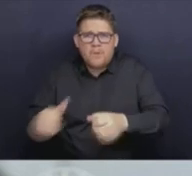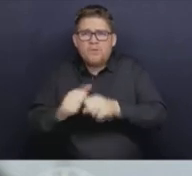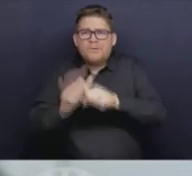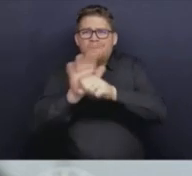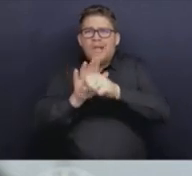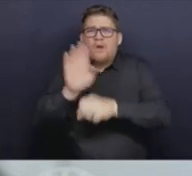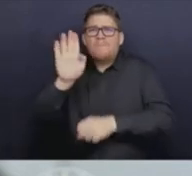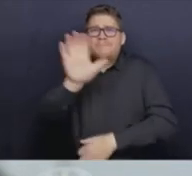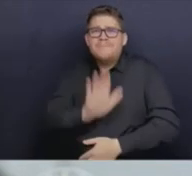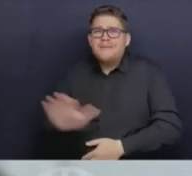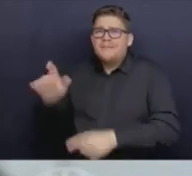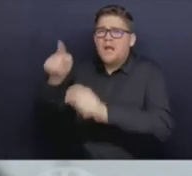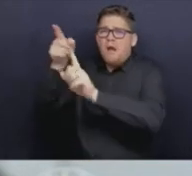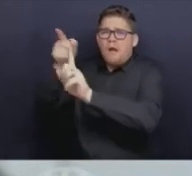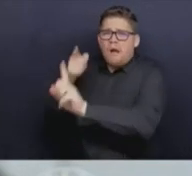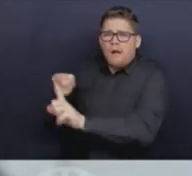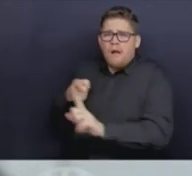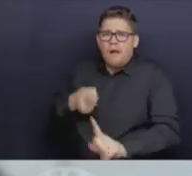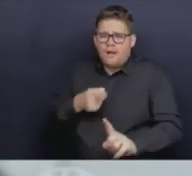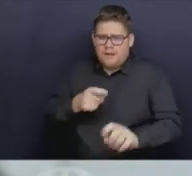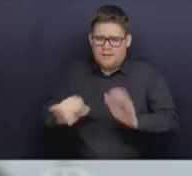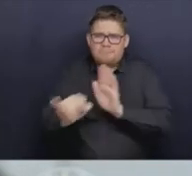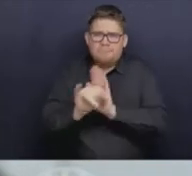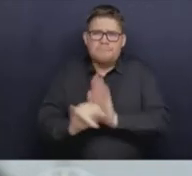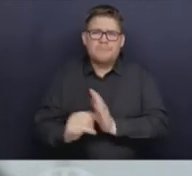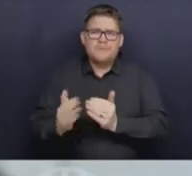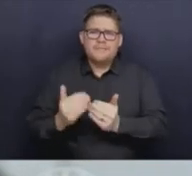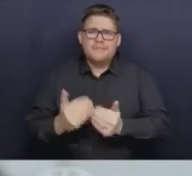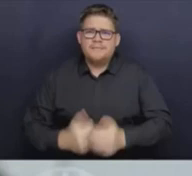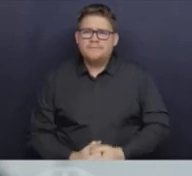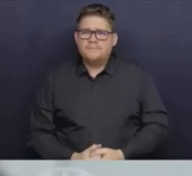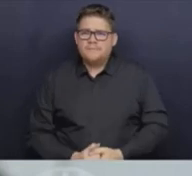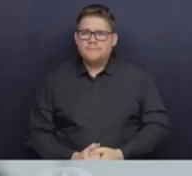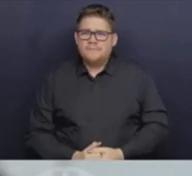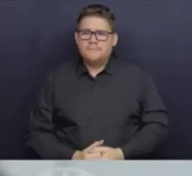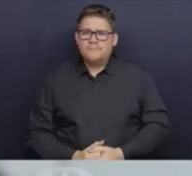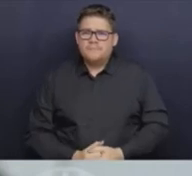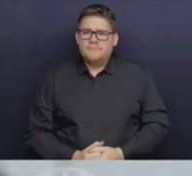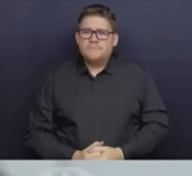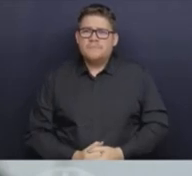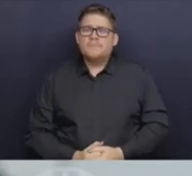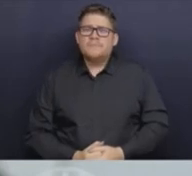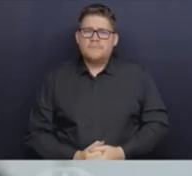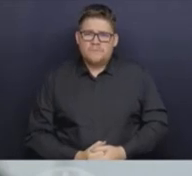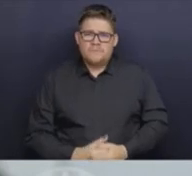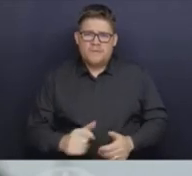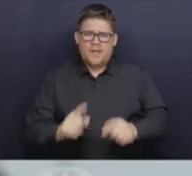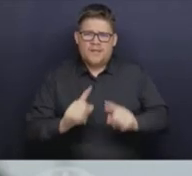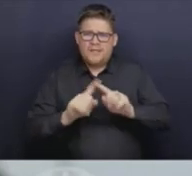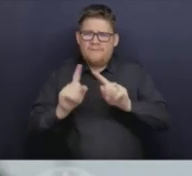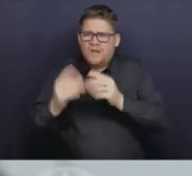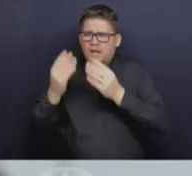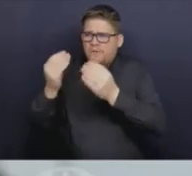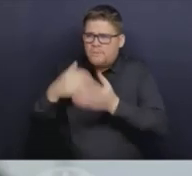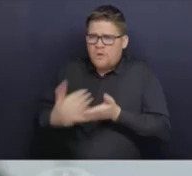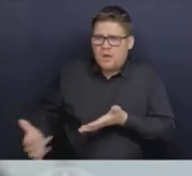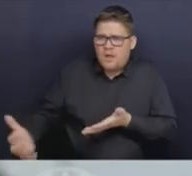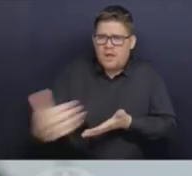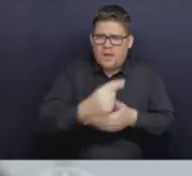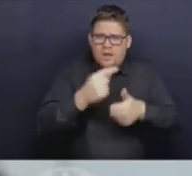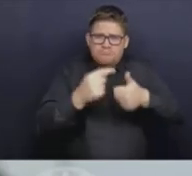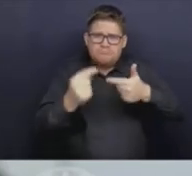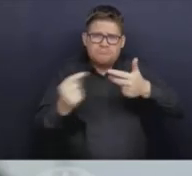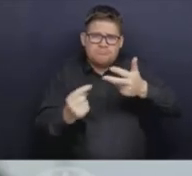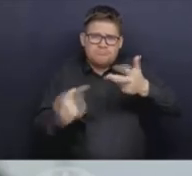So along with these sources of data, we've expanded the work that we've done with whole genome sequencing, which is kind of